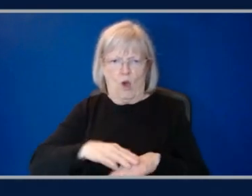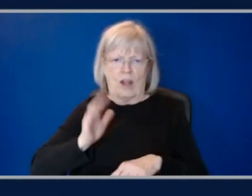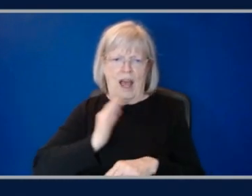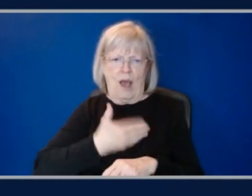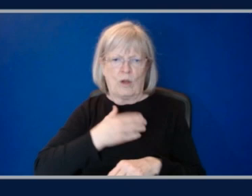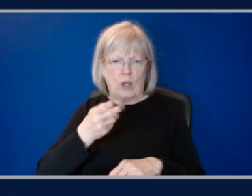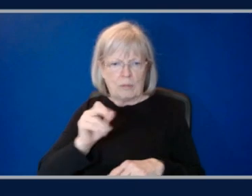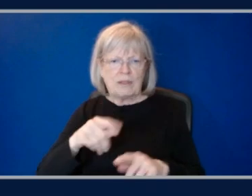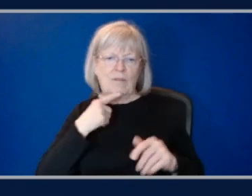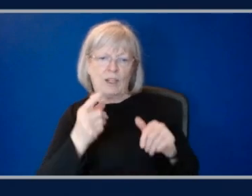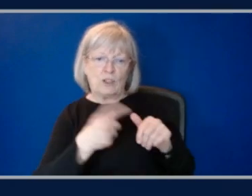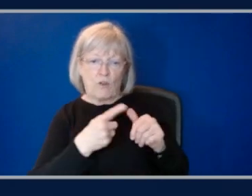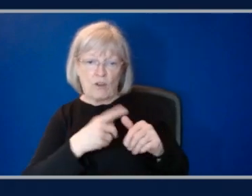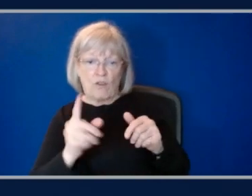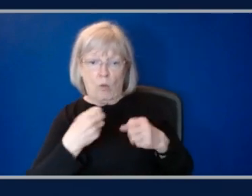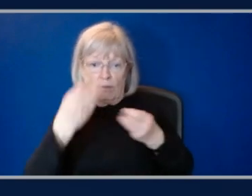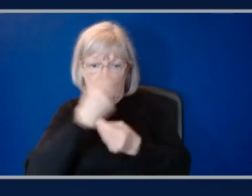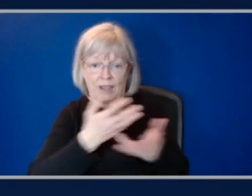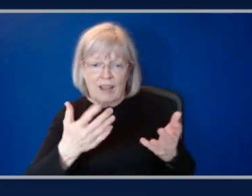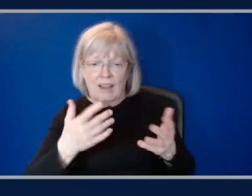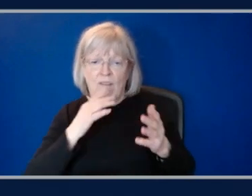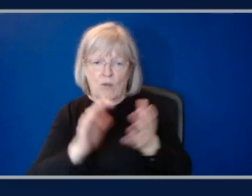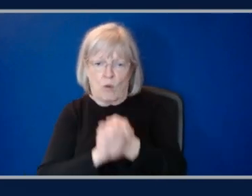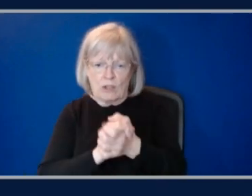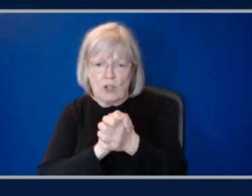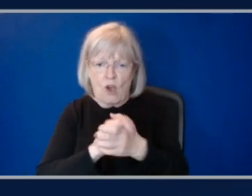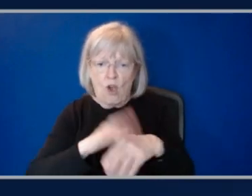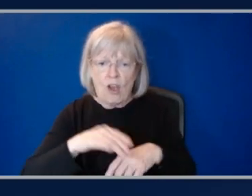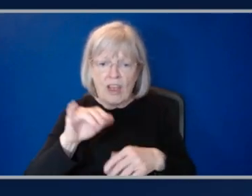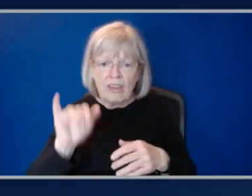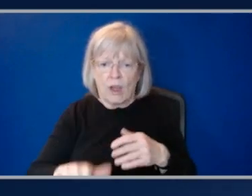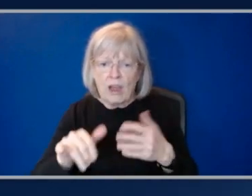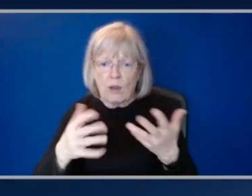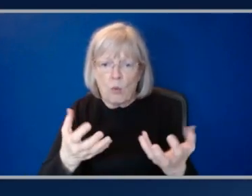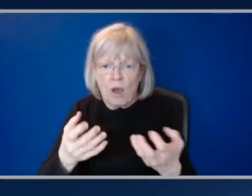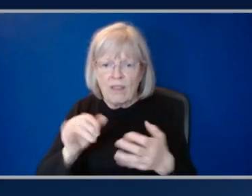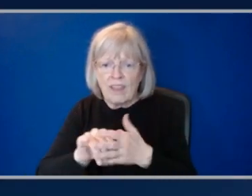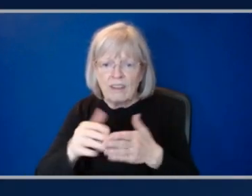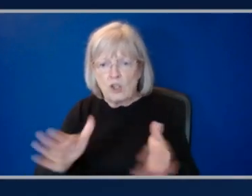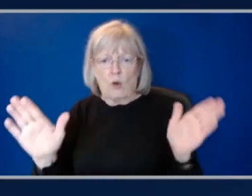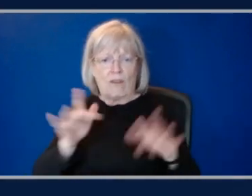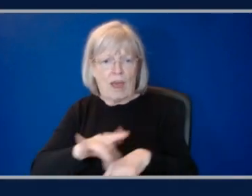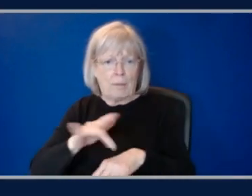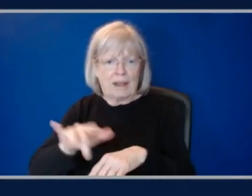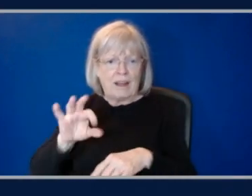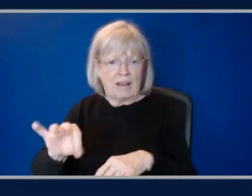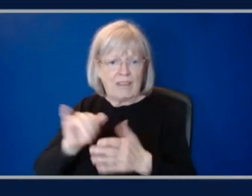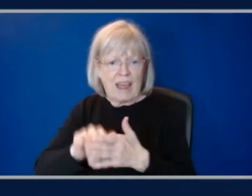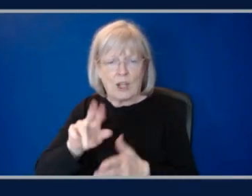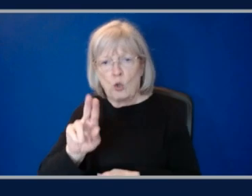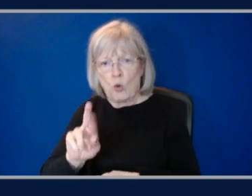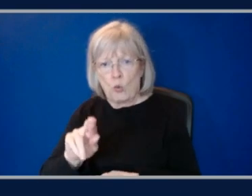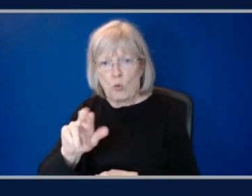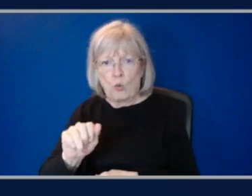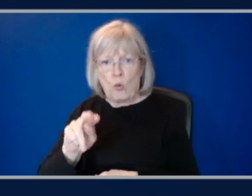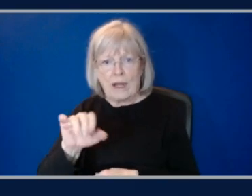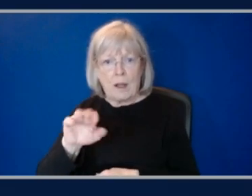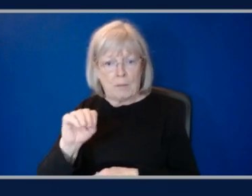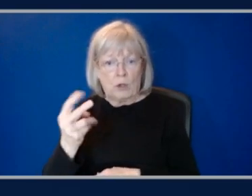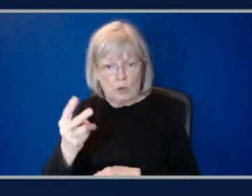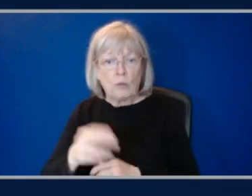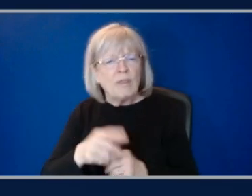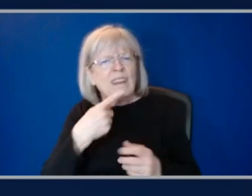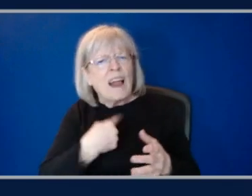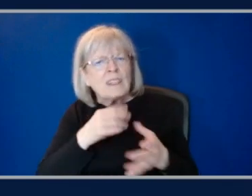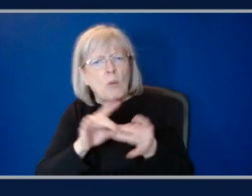Thank you. It was an exciting launch. Tell us a little bit about the announcement for folks hearing about it for the first time. Yeah. So we're really happy. We had pre